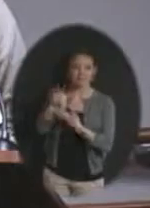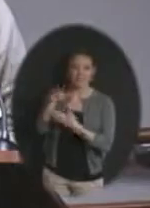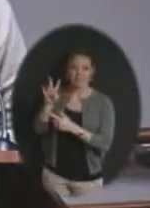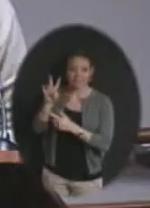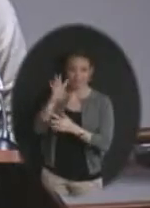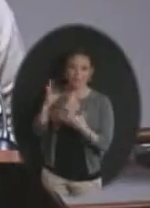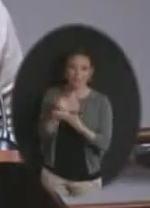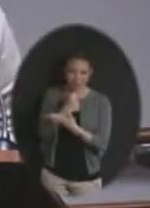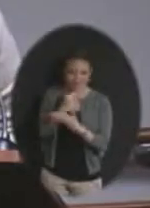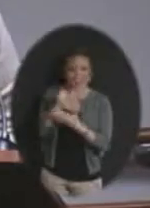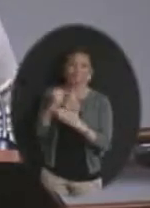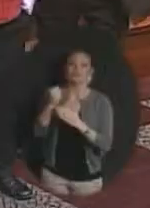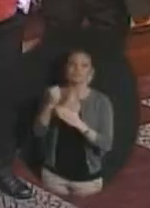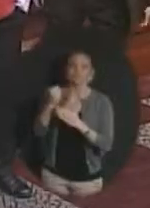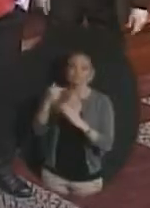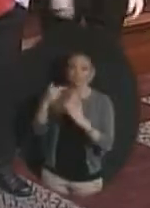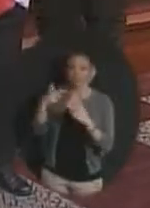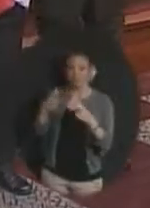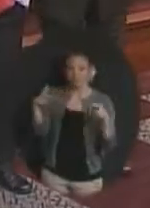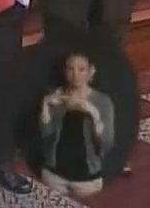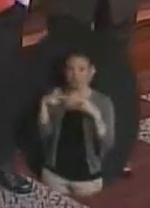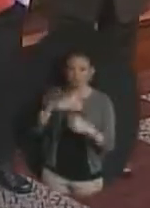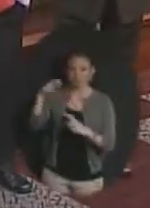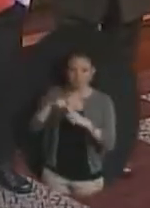championship congratulations to you